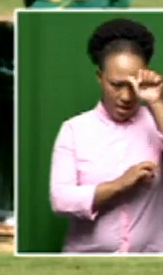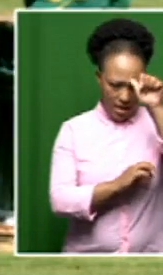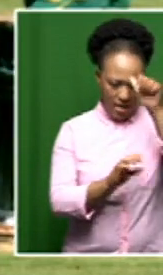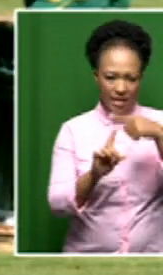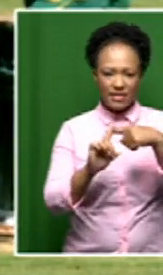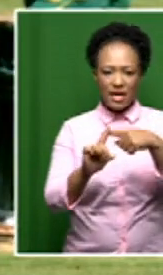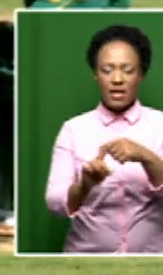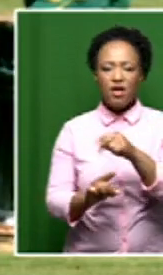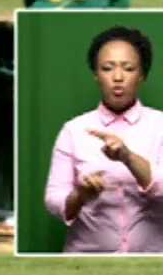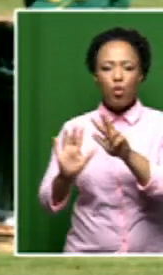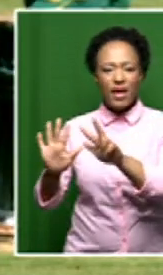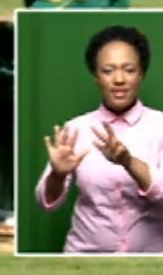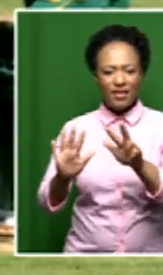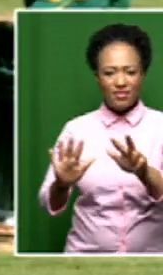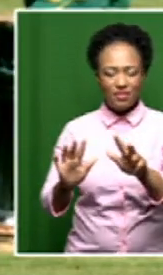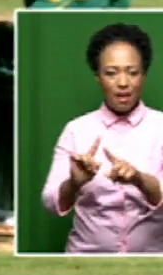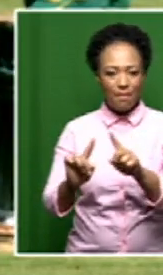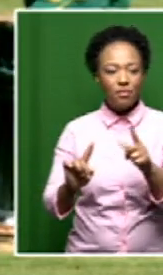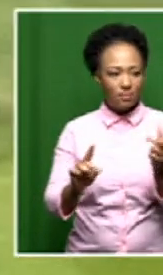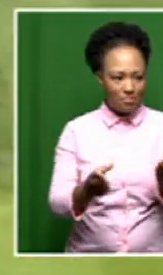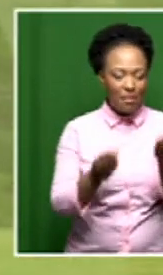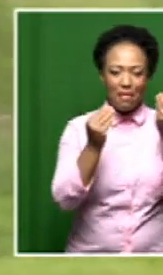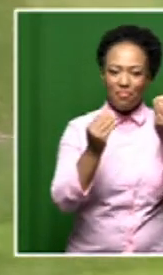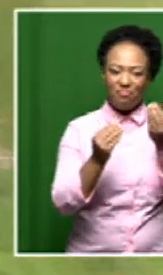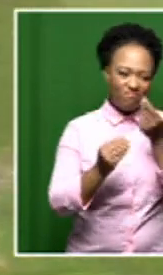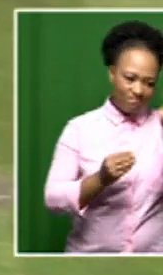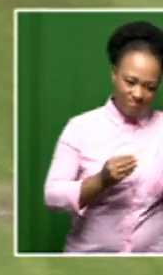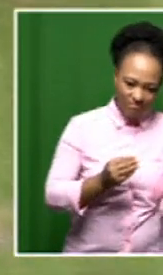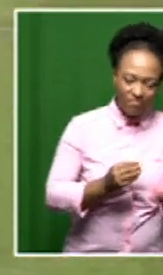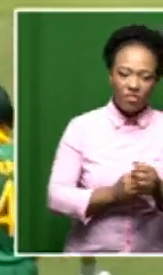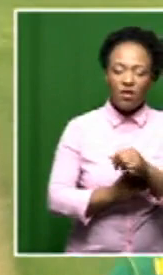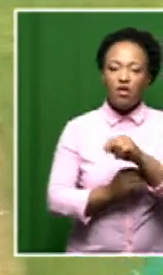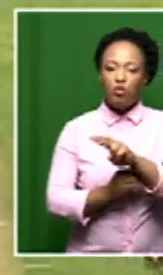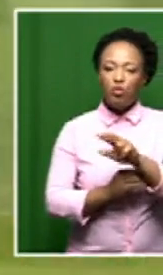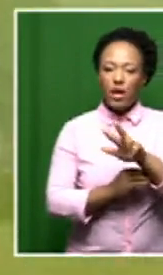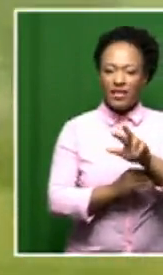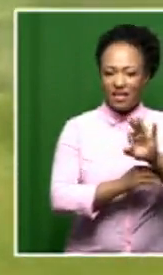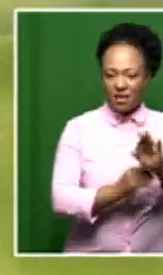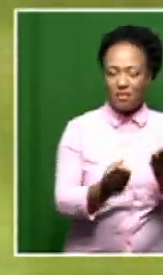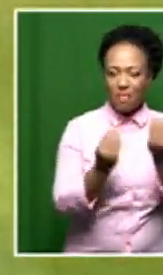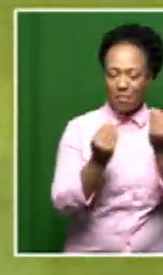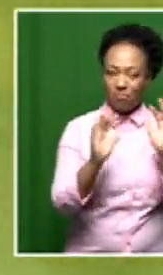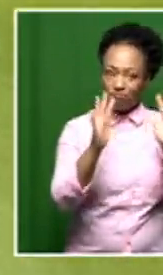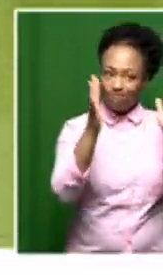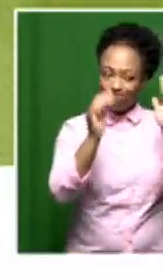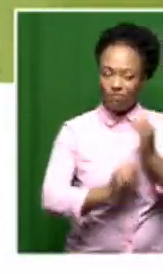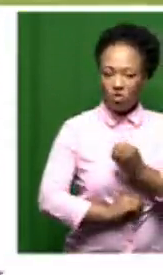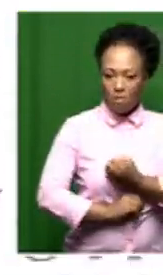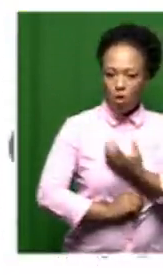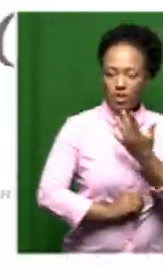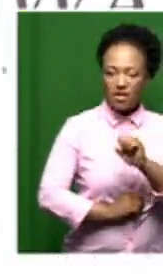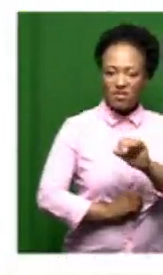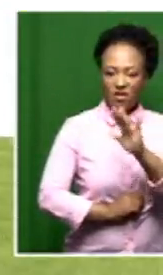target of 288. But they did it. They knocked them all out at 283. So well done to the Proteas. Good news finally.